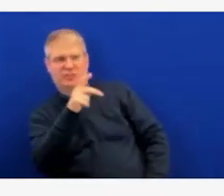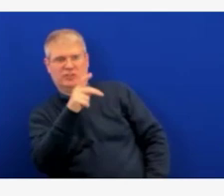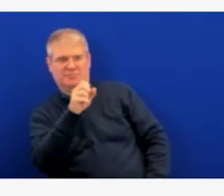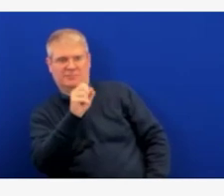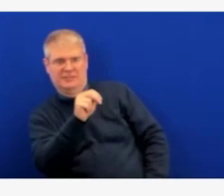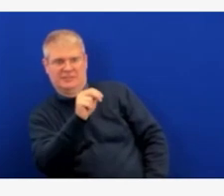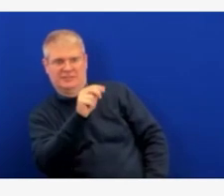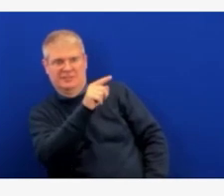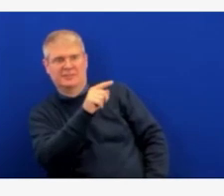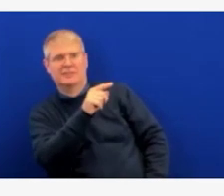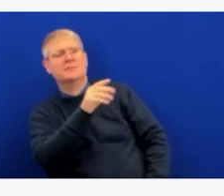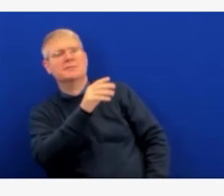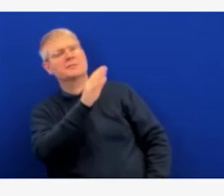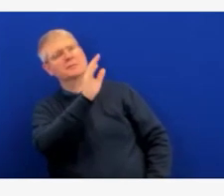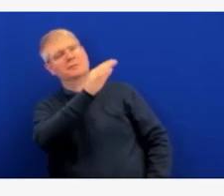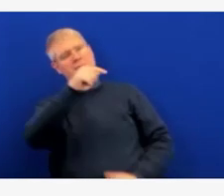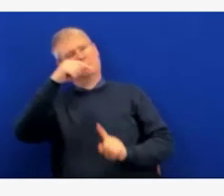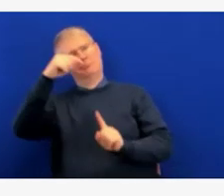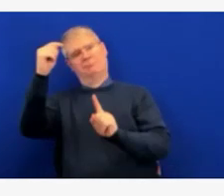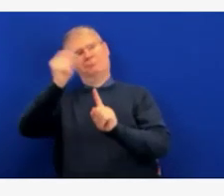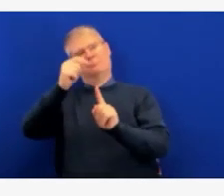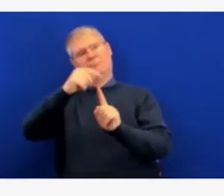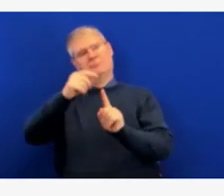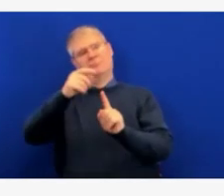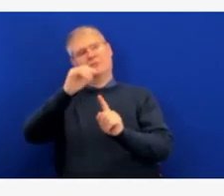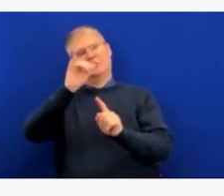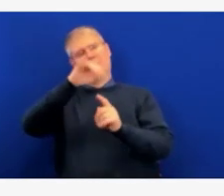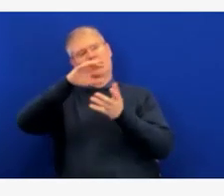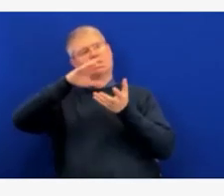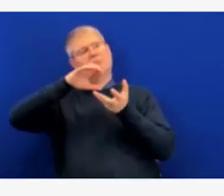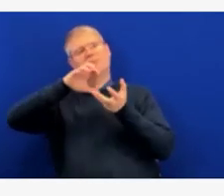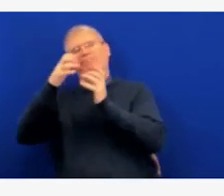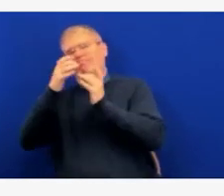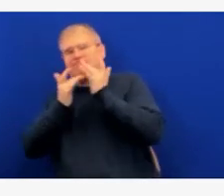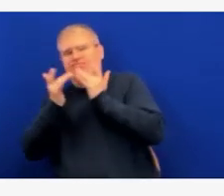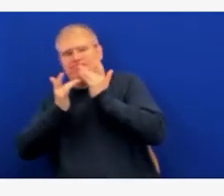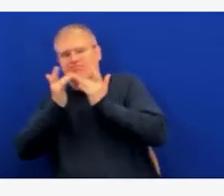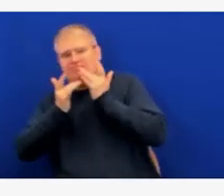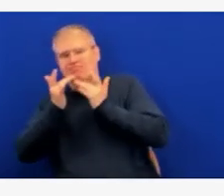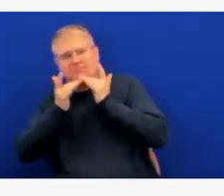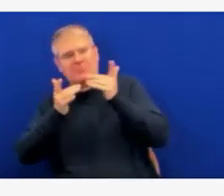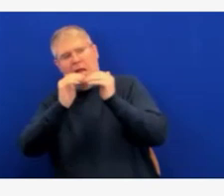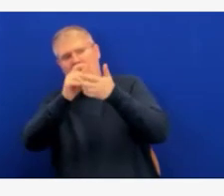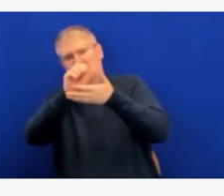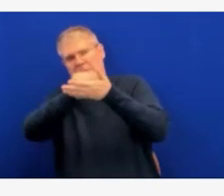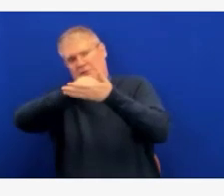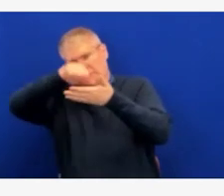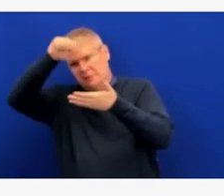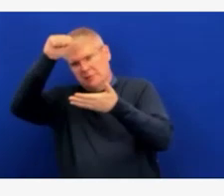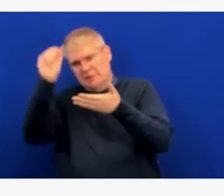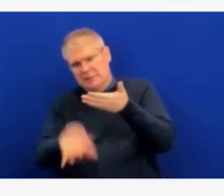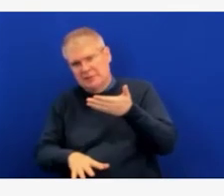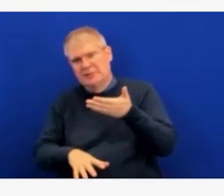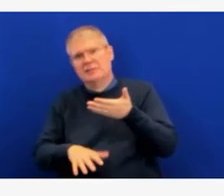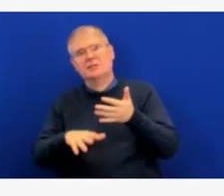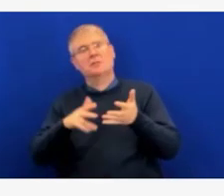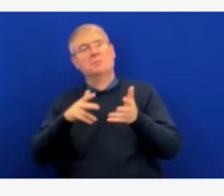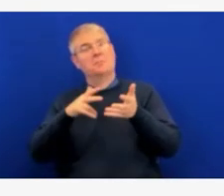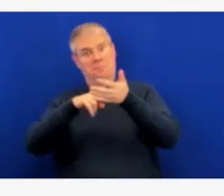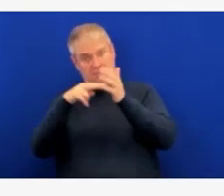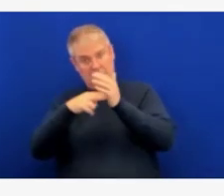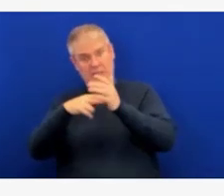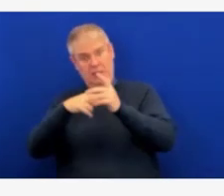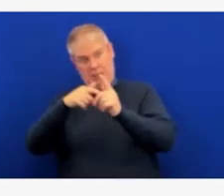is it different than the way it was implemented? Are you going to be looking for direction from the hospitals to tell you when the state